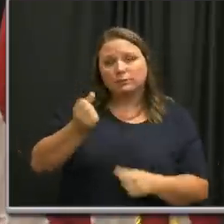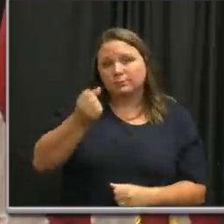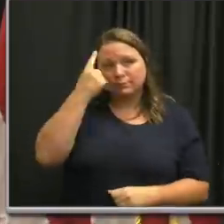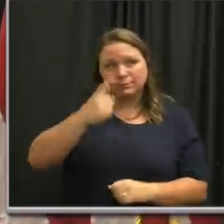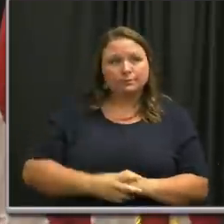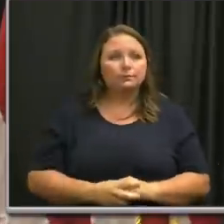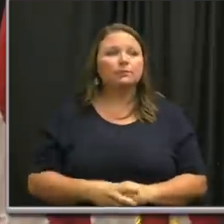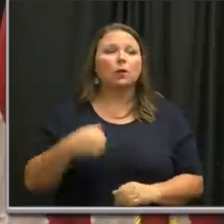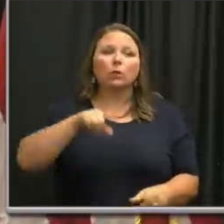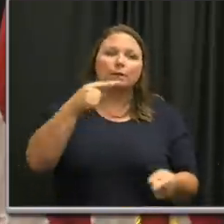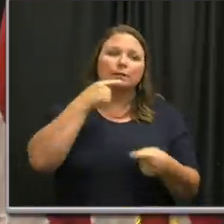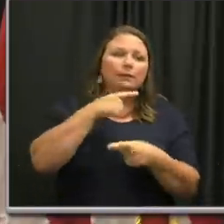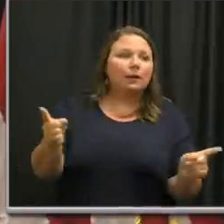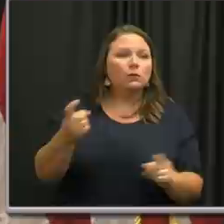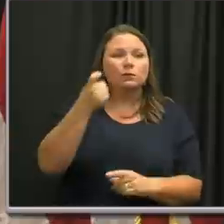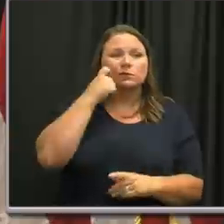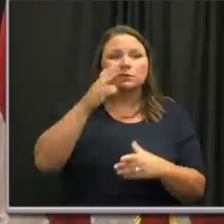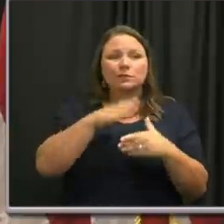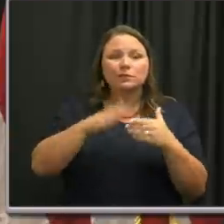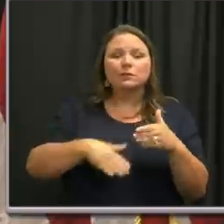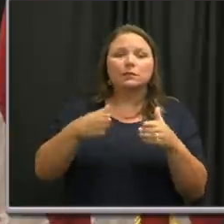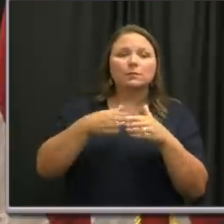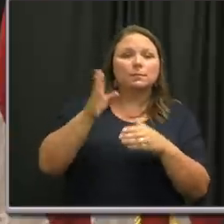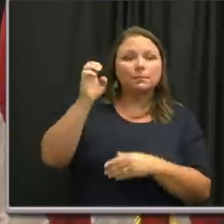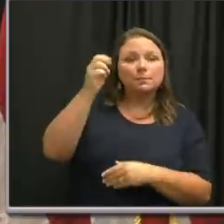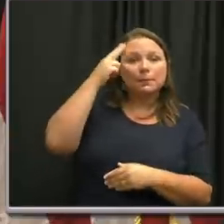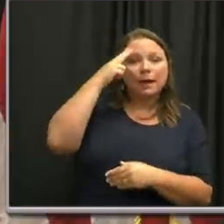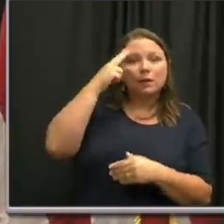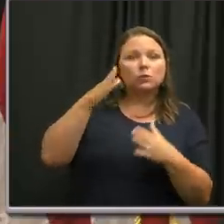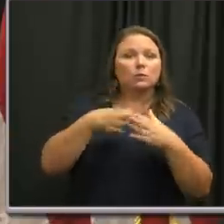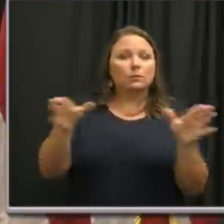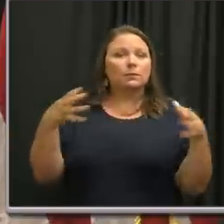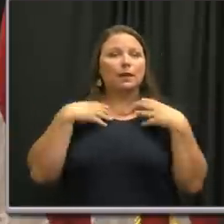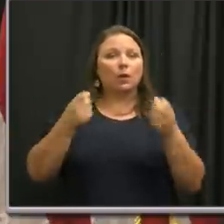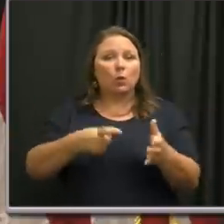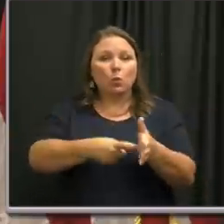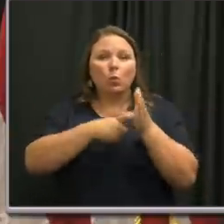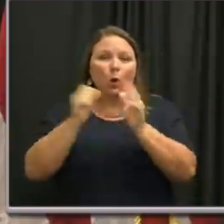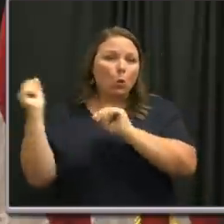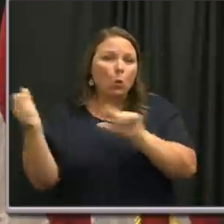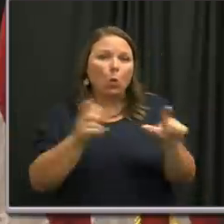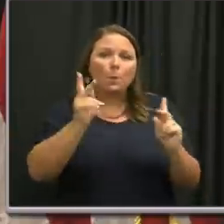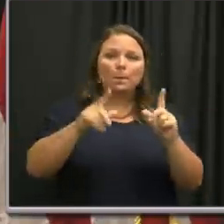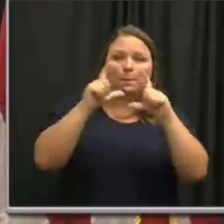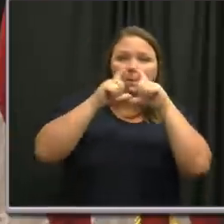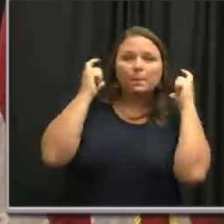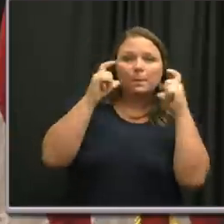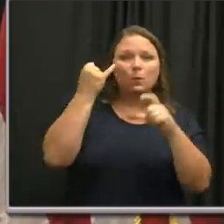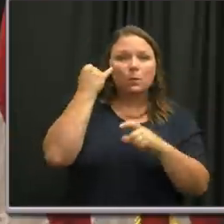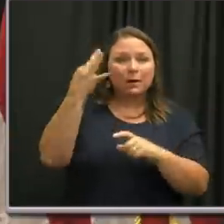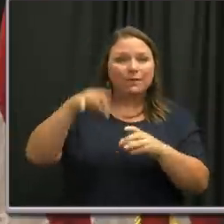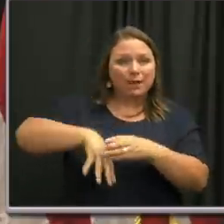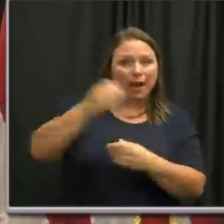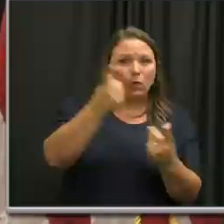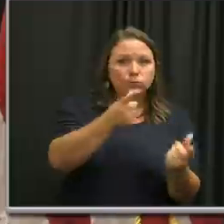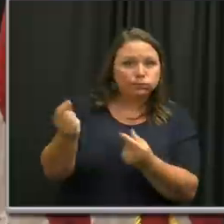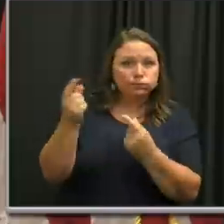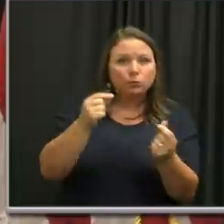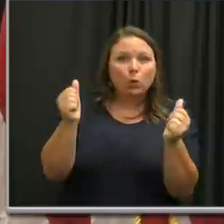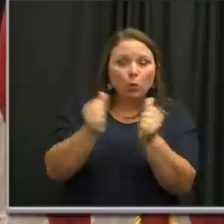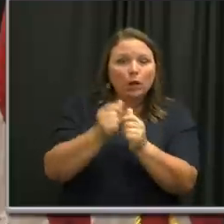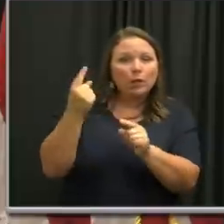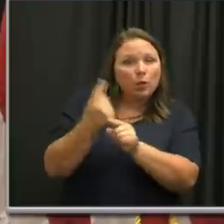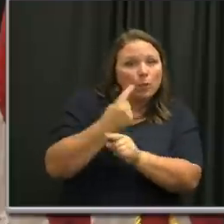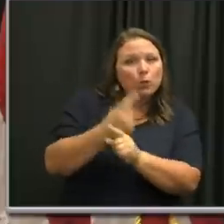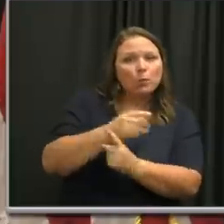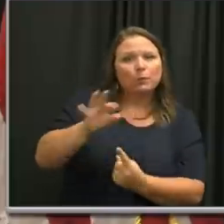As we announced over the past weekend, Metro Public Health now requires everyone in Davidson County to wear a mask in public places, with appropriate